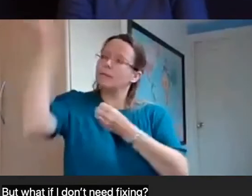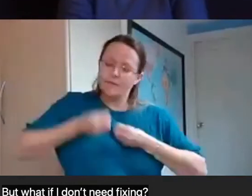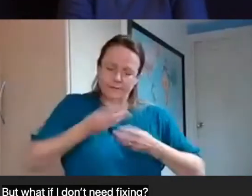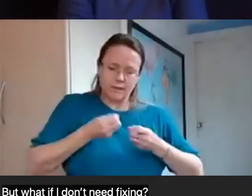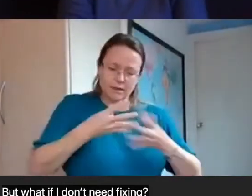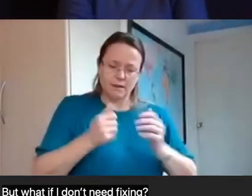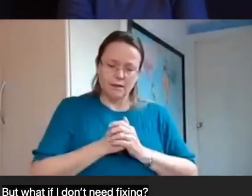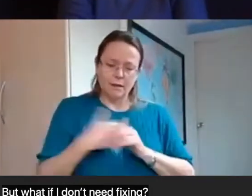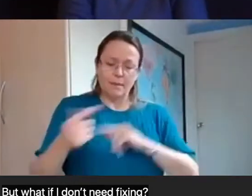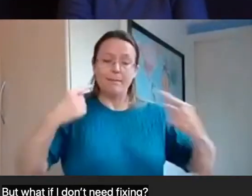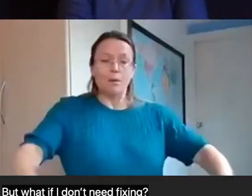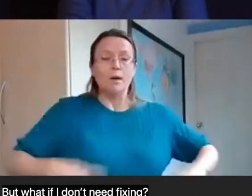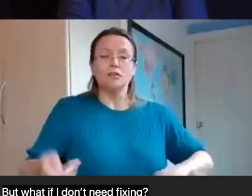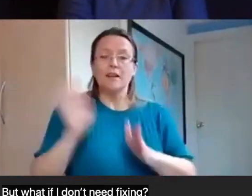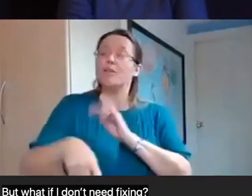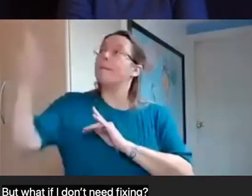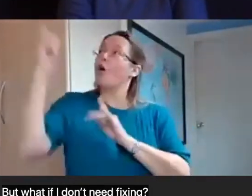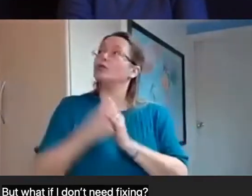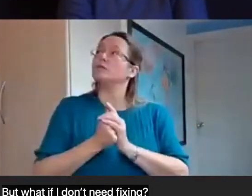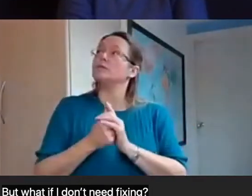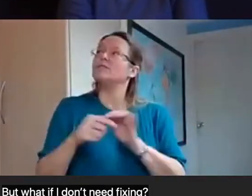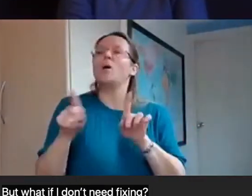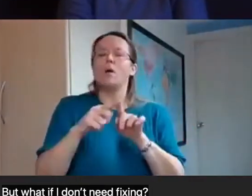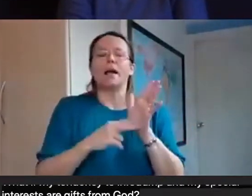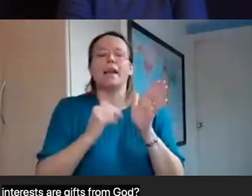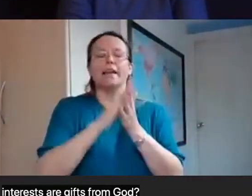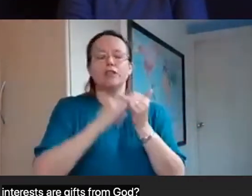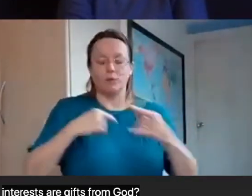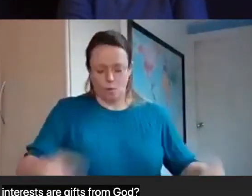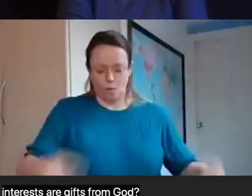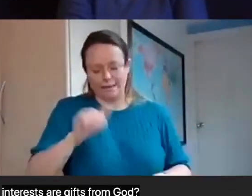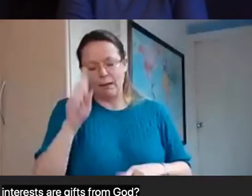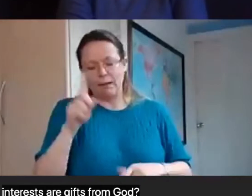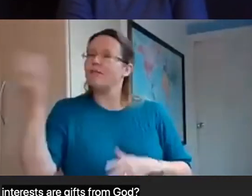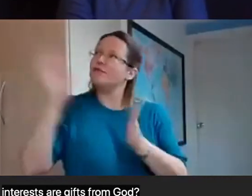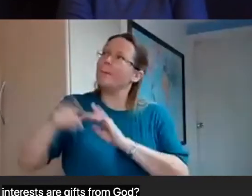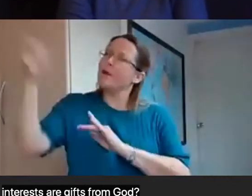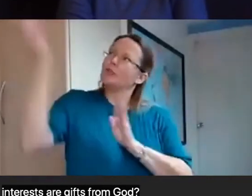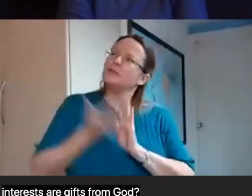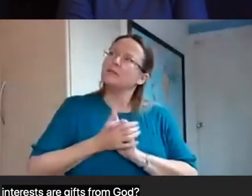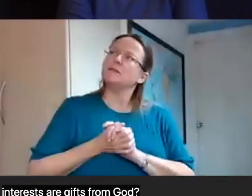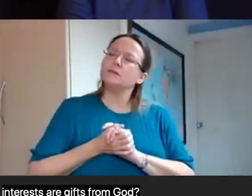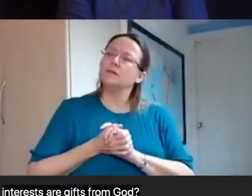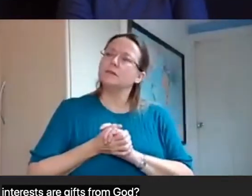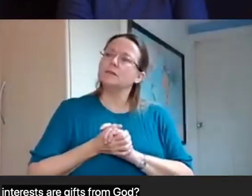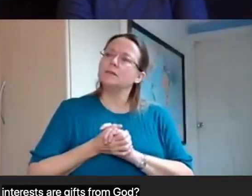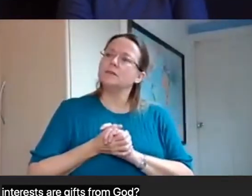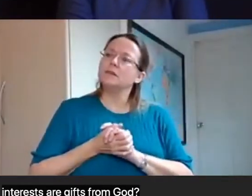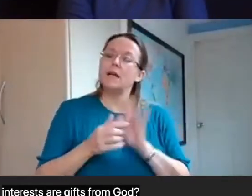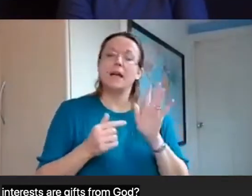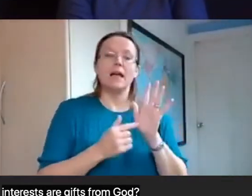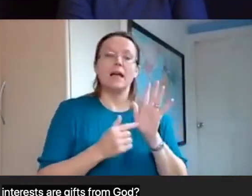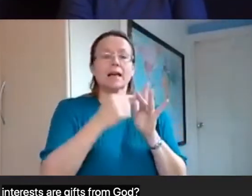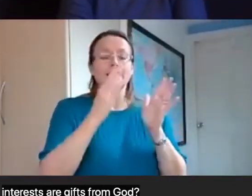my wheelchair is a gift from God and also from the NHS? Thank you, NHS. And I'm thinking about what Reverend Tim Goode says, based on the line from the Psalms,